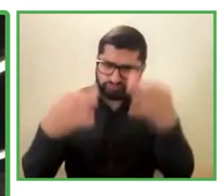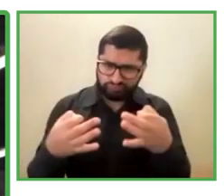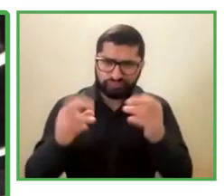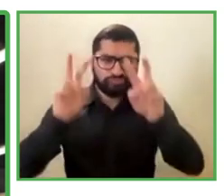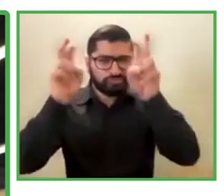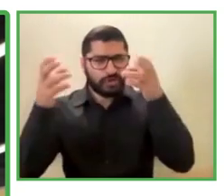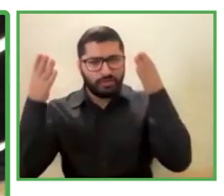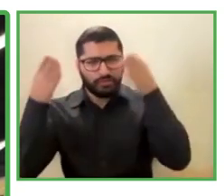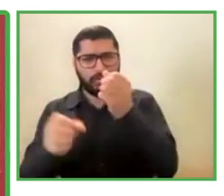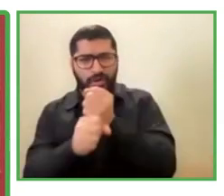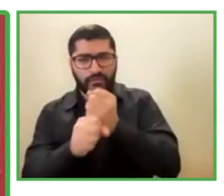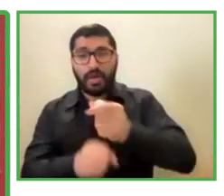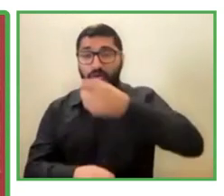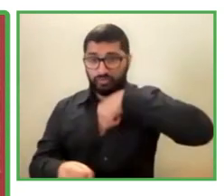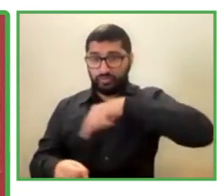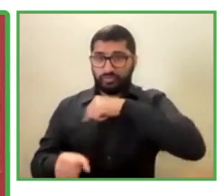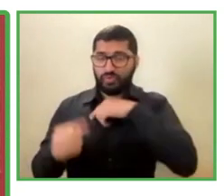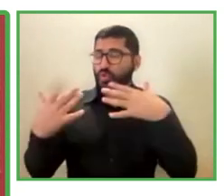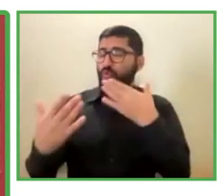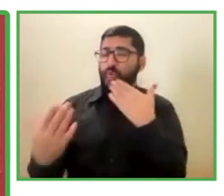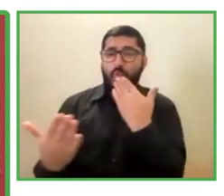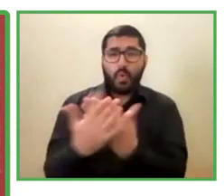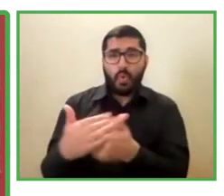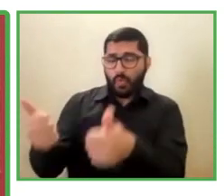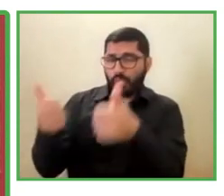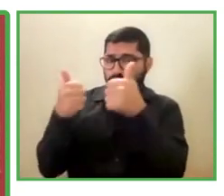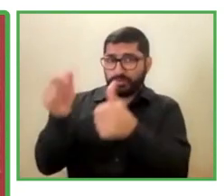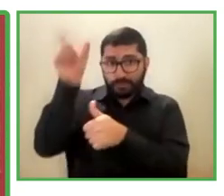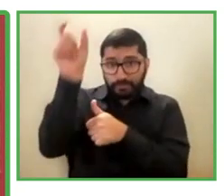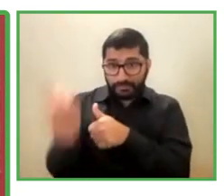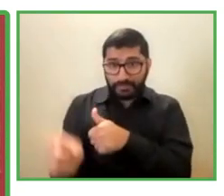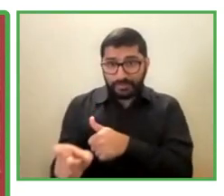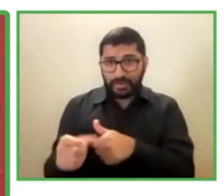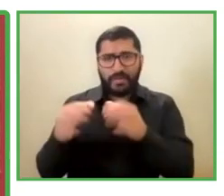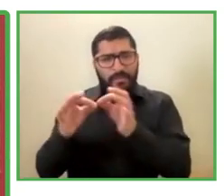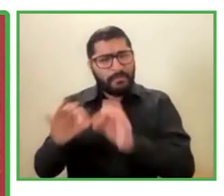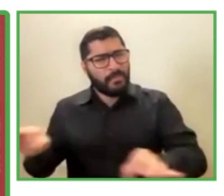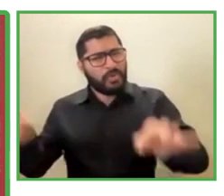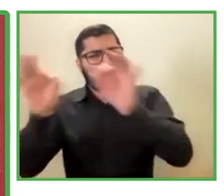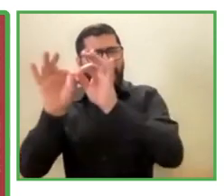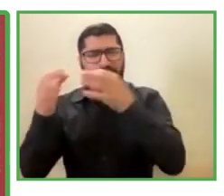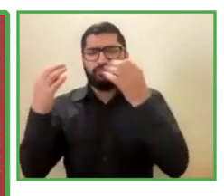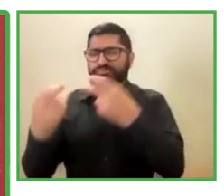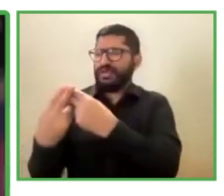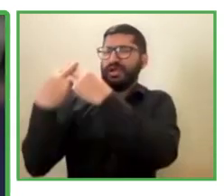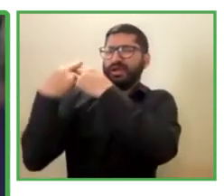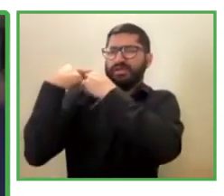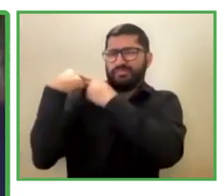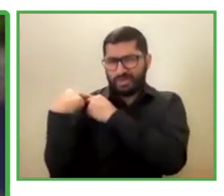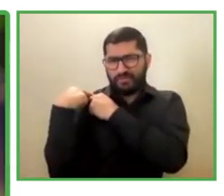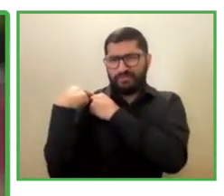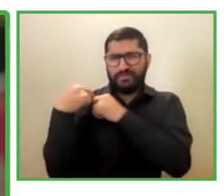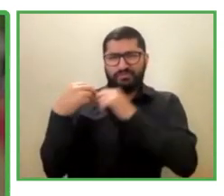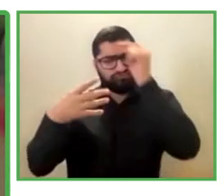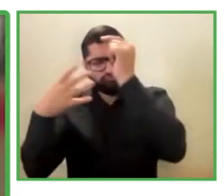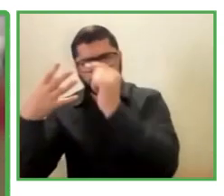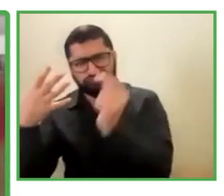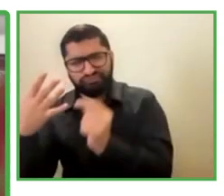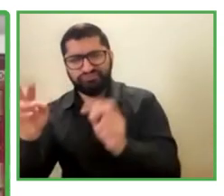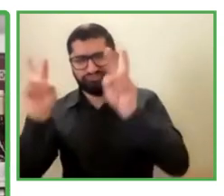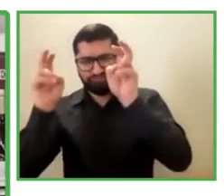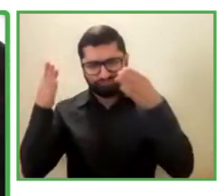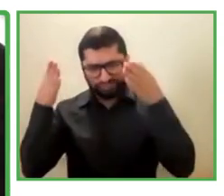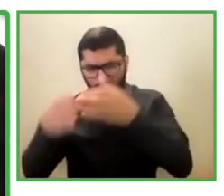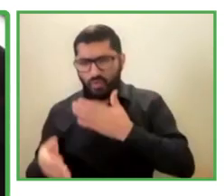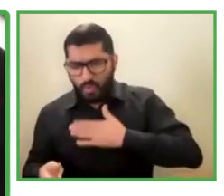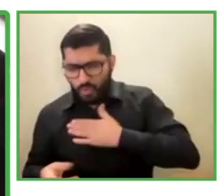It's been a huge value for us because she's very responsible, very caring for details, and she likes what she does. She